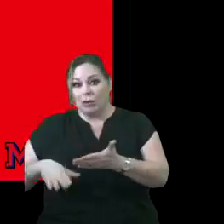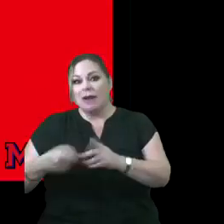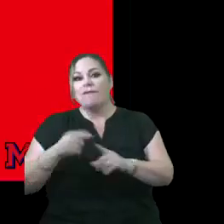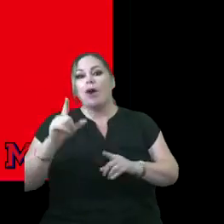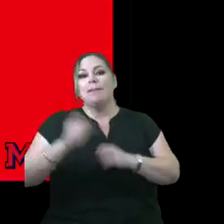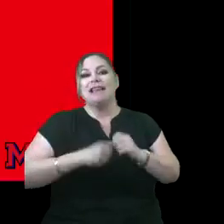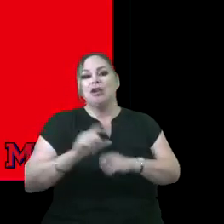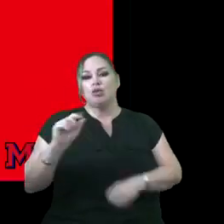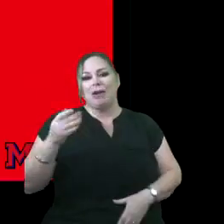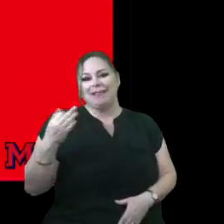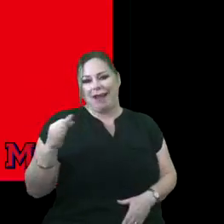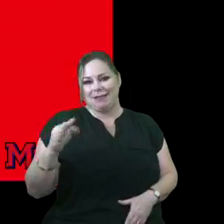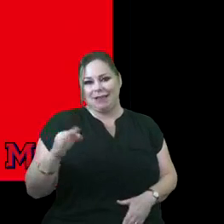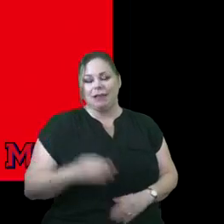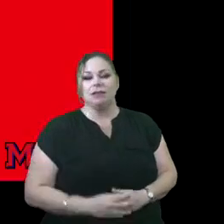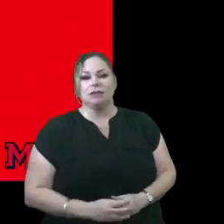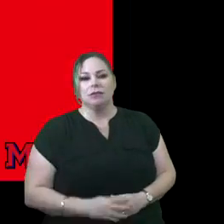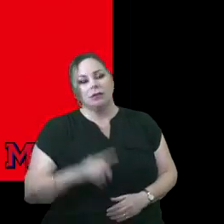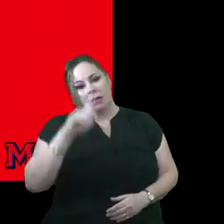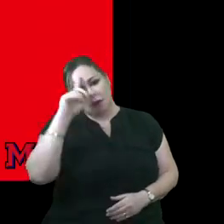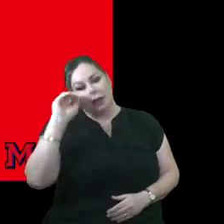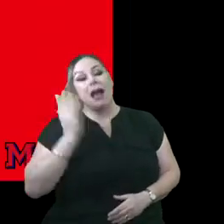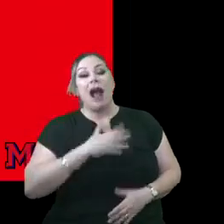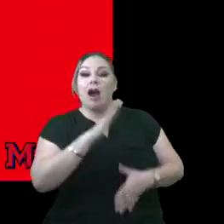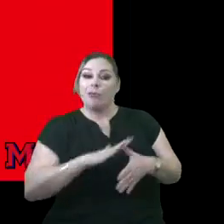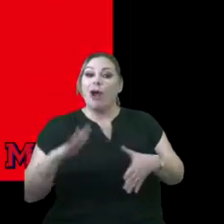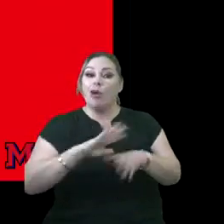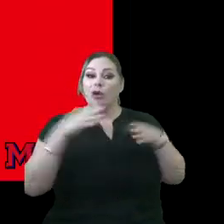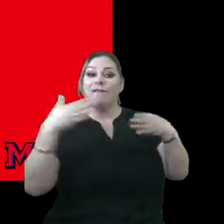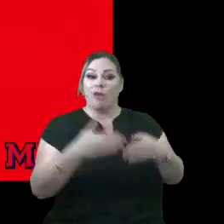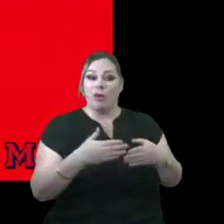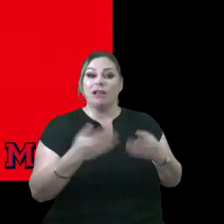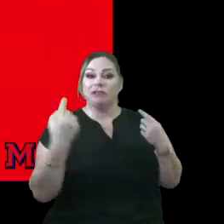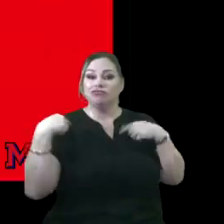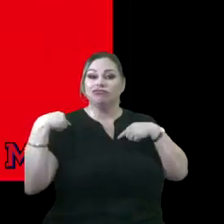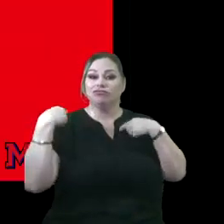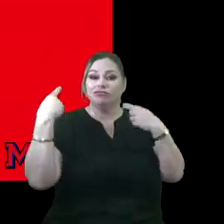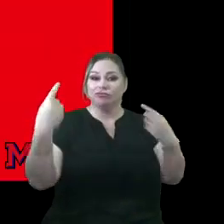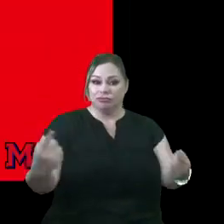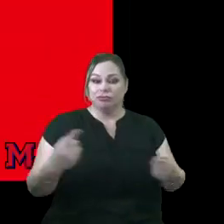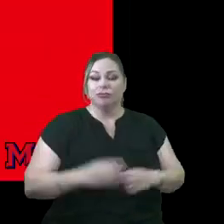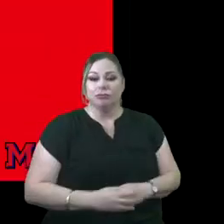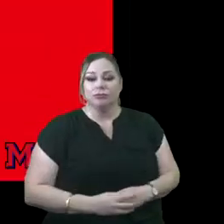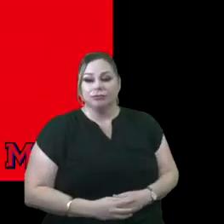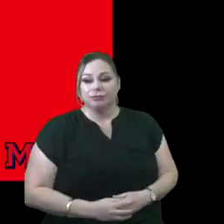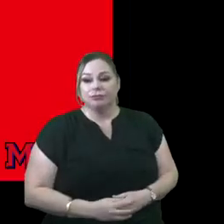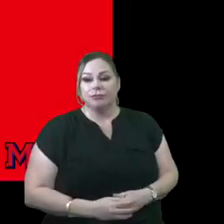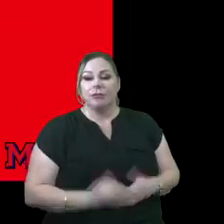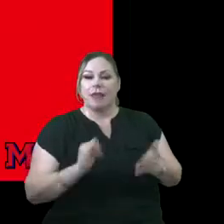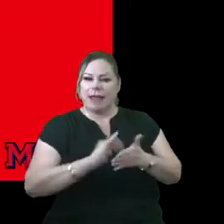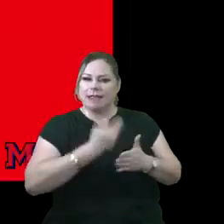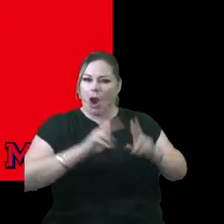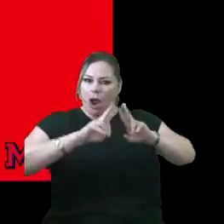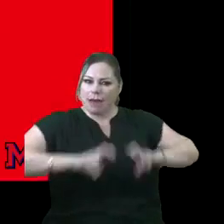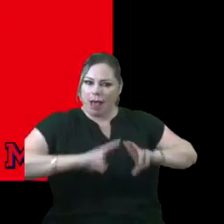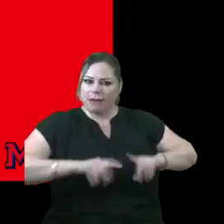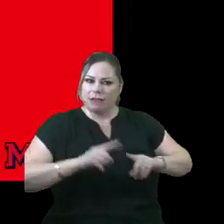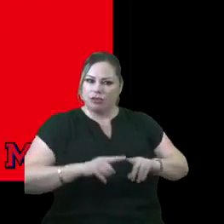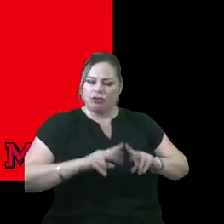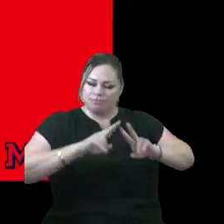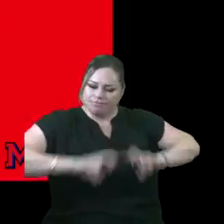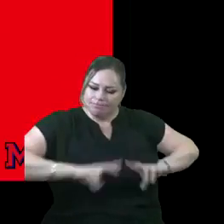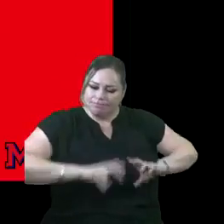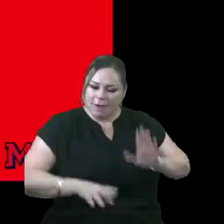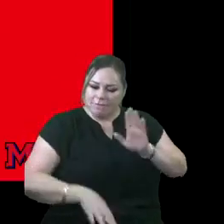This has really been our priority and focus as we work through a quality seat analysis to really dig deep